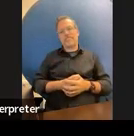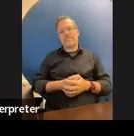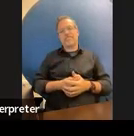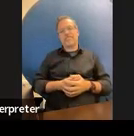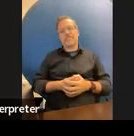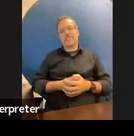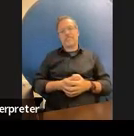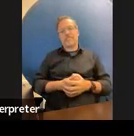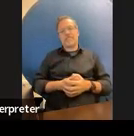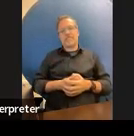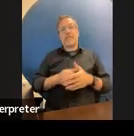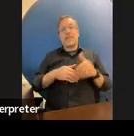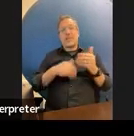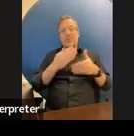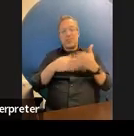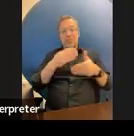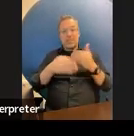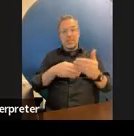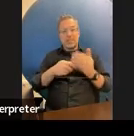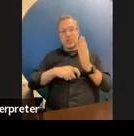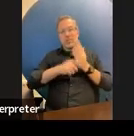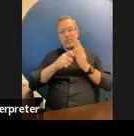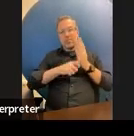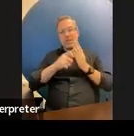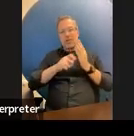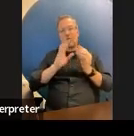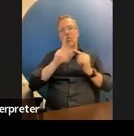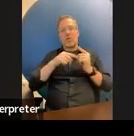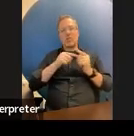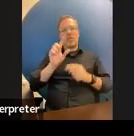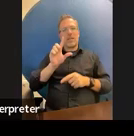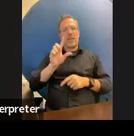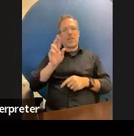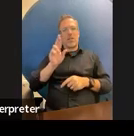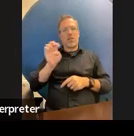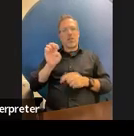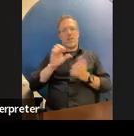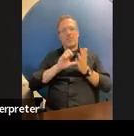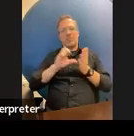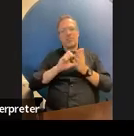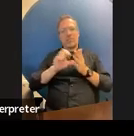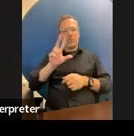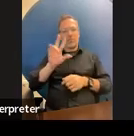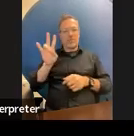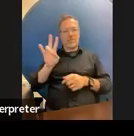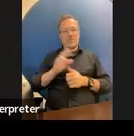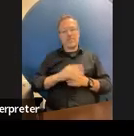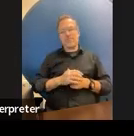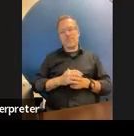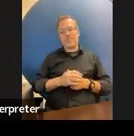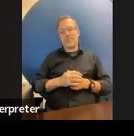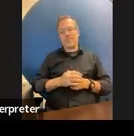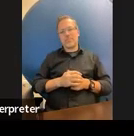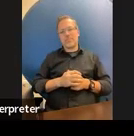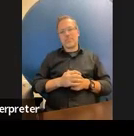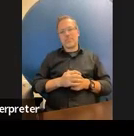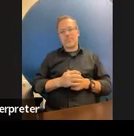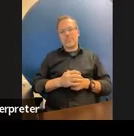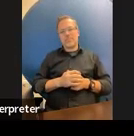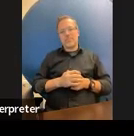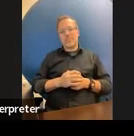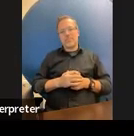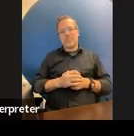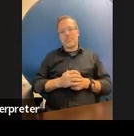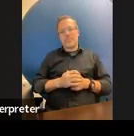and procedural manual talks about lre on page 37 um just to point